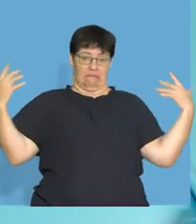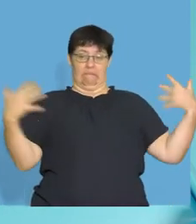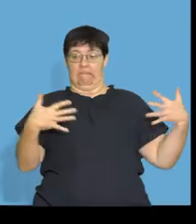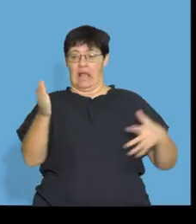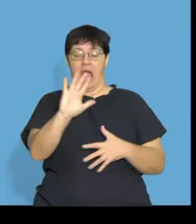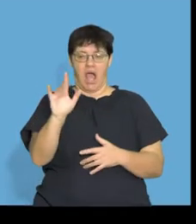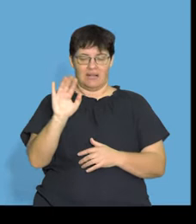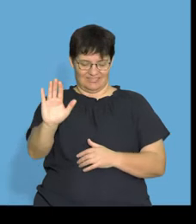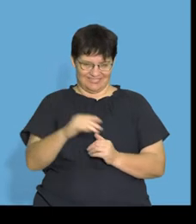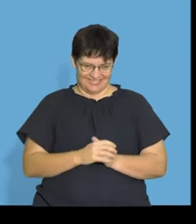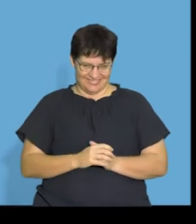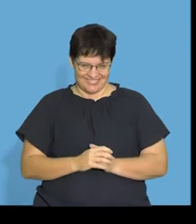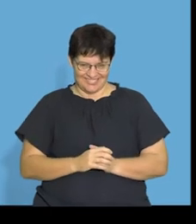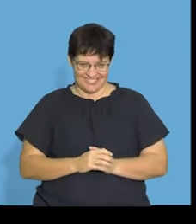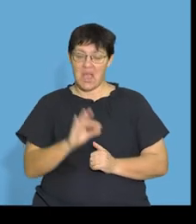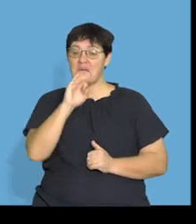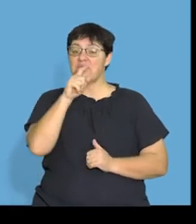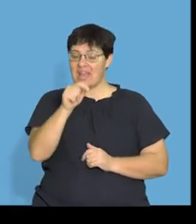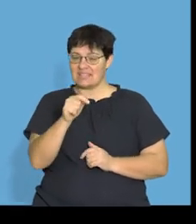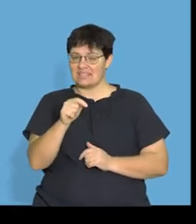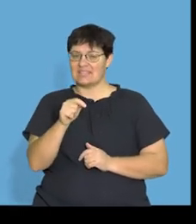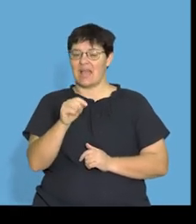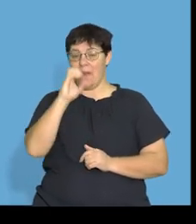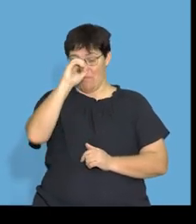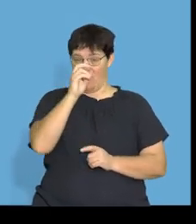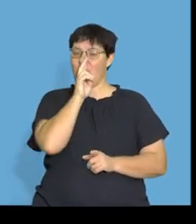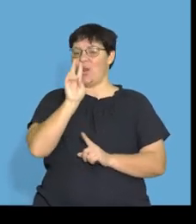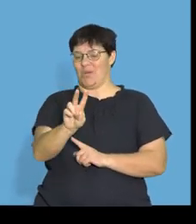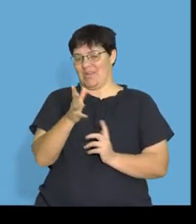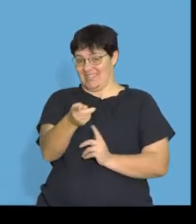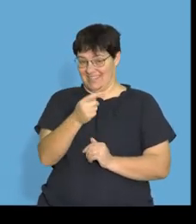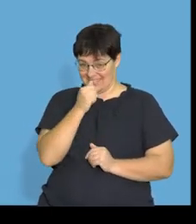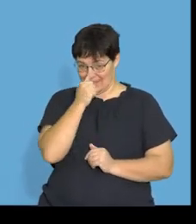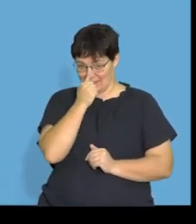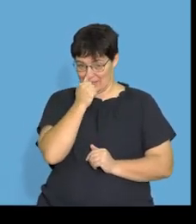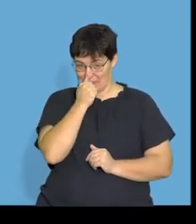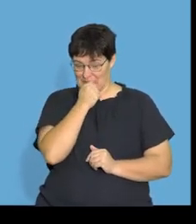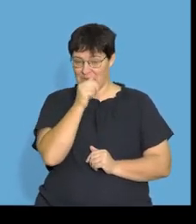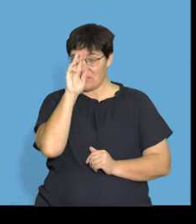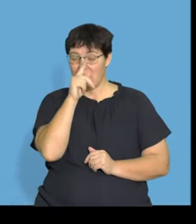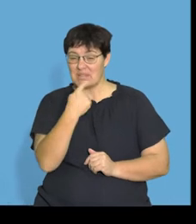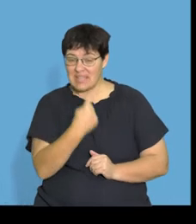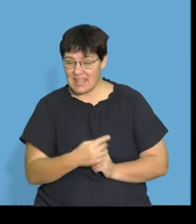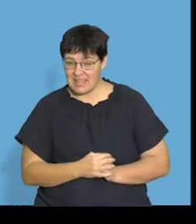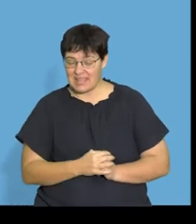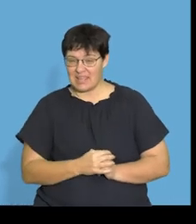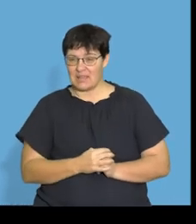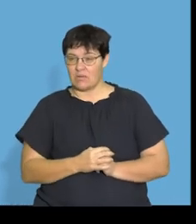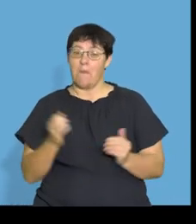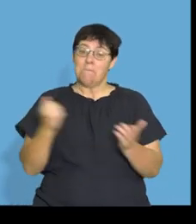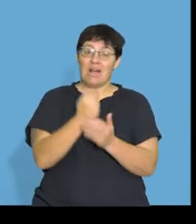Don't freak out. Don't freak out. This is what a fat molecule looks like. Now, remember what I said to you? You